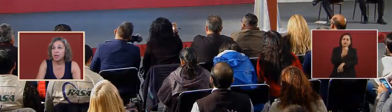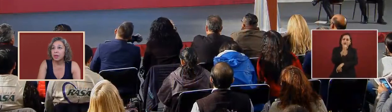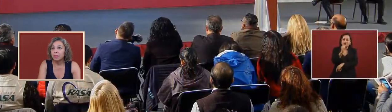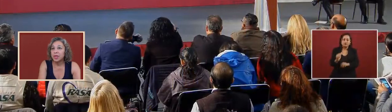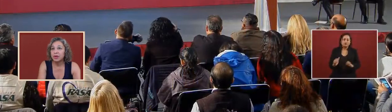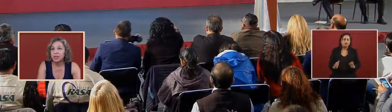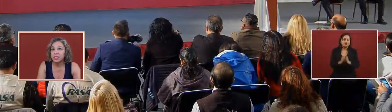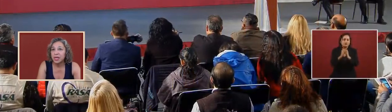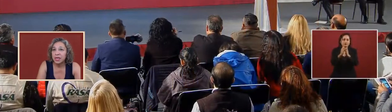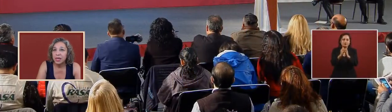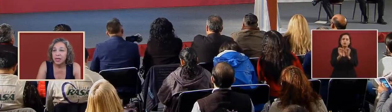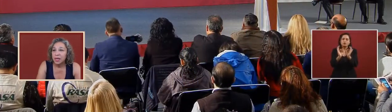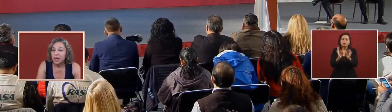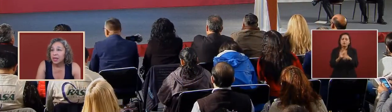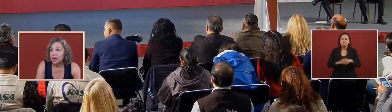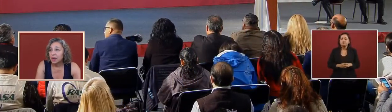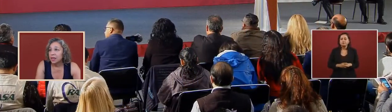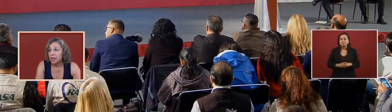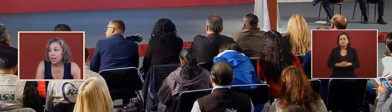but you can see